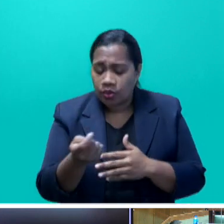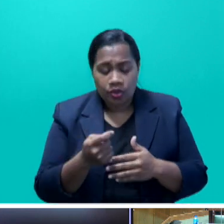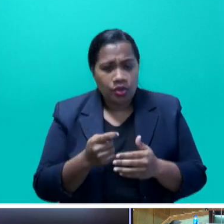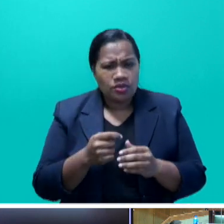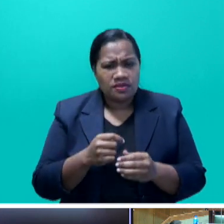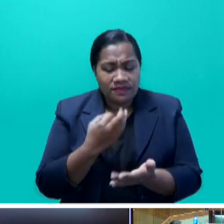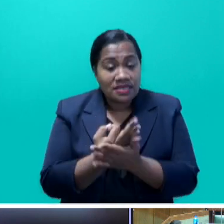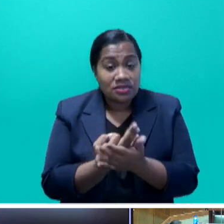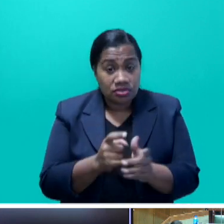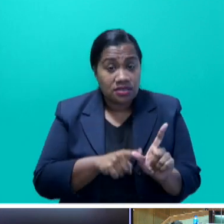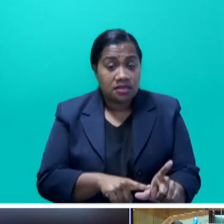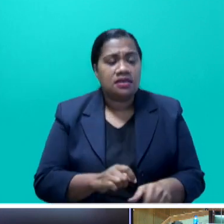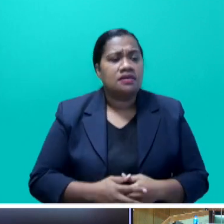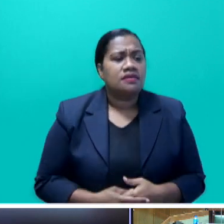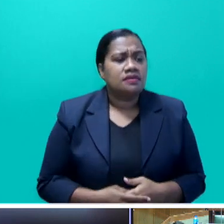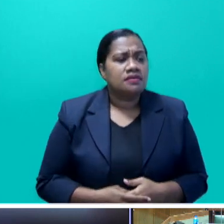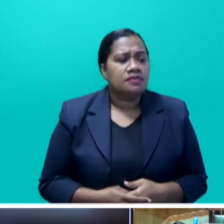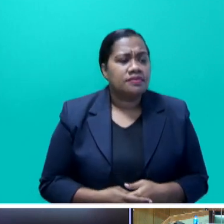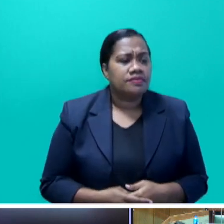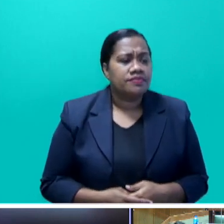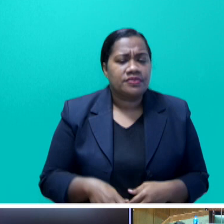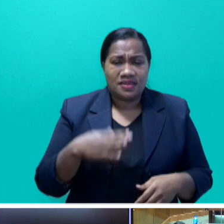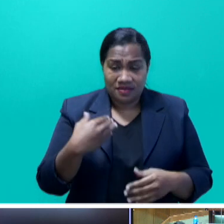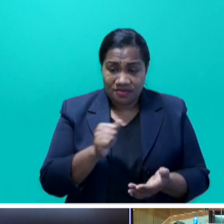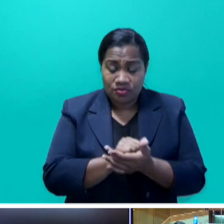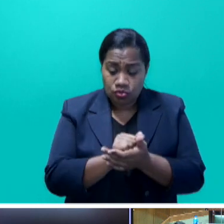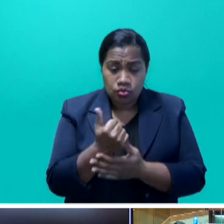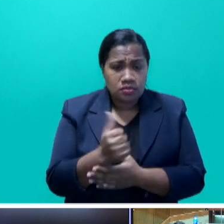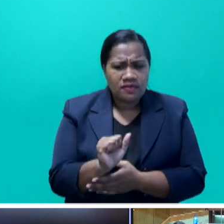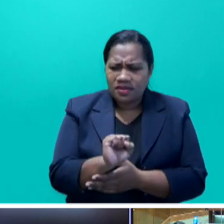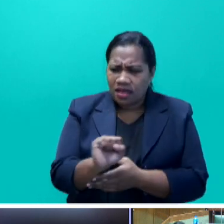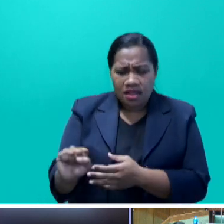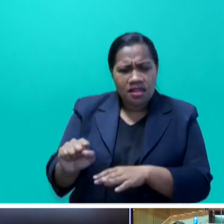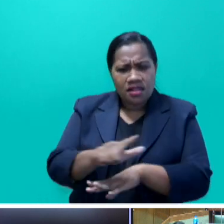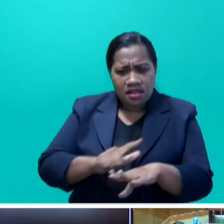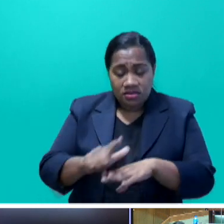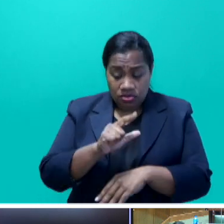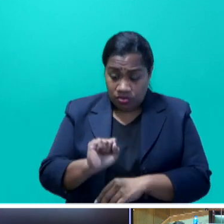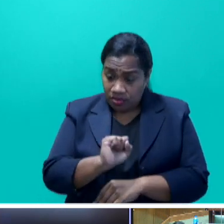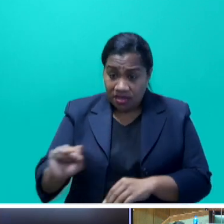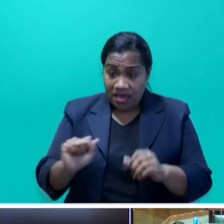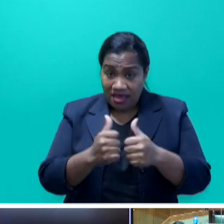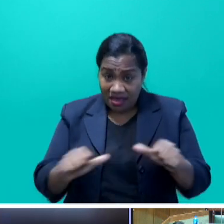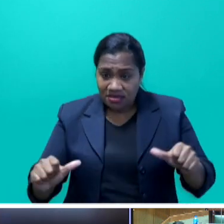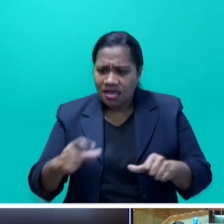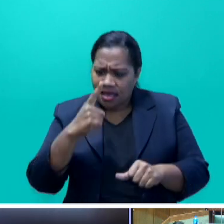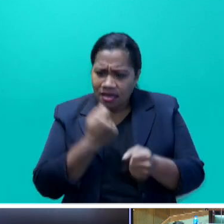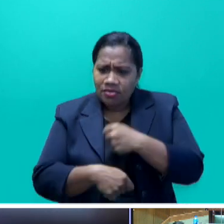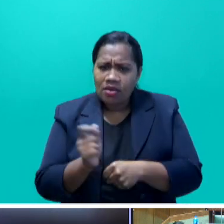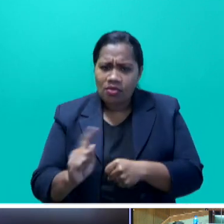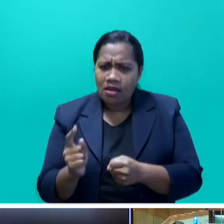looking to make productive use of their land, so they can turn their assets into cash-generating vehicles